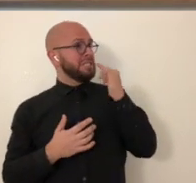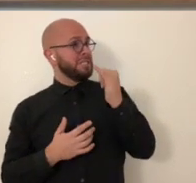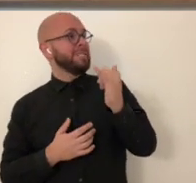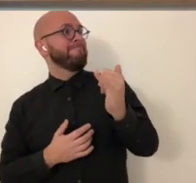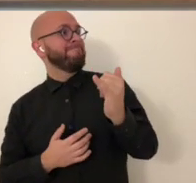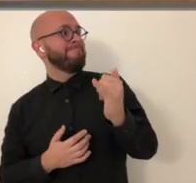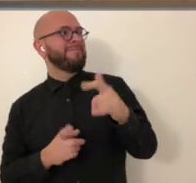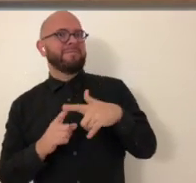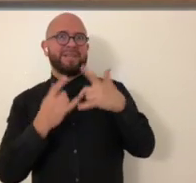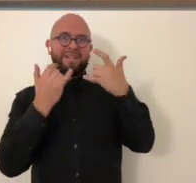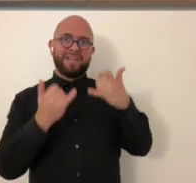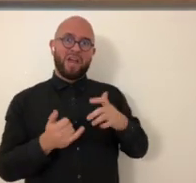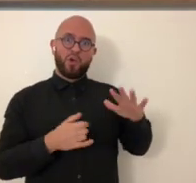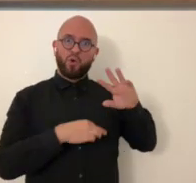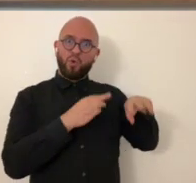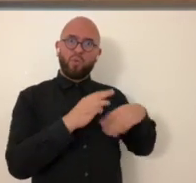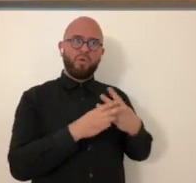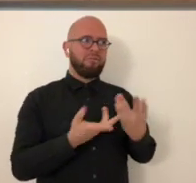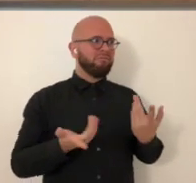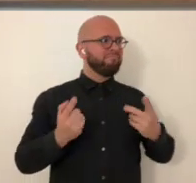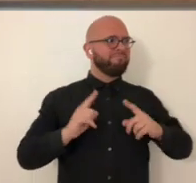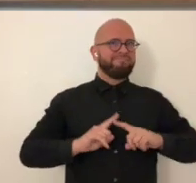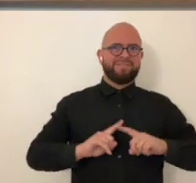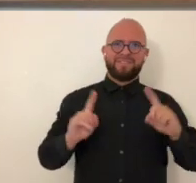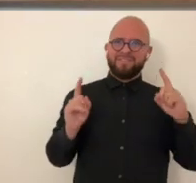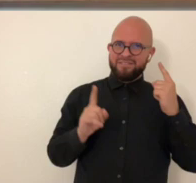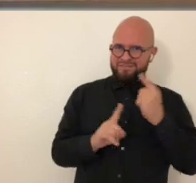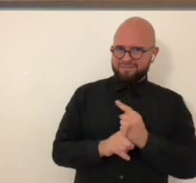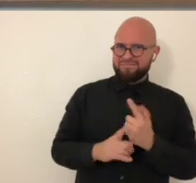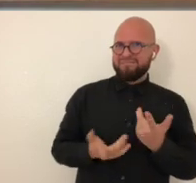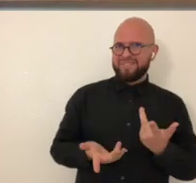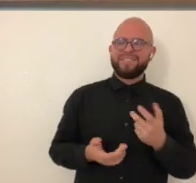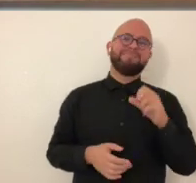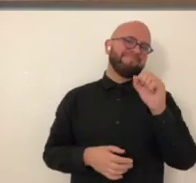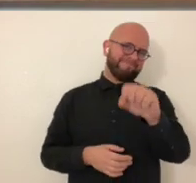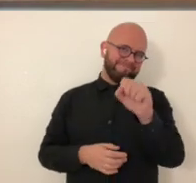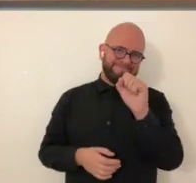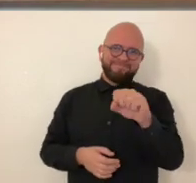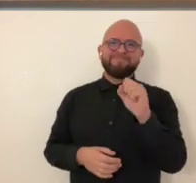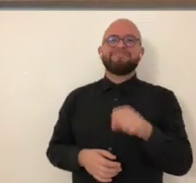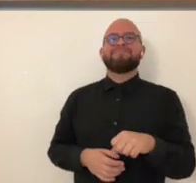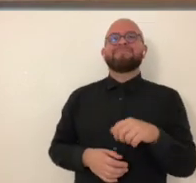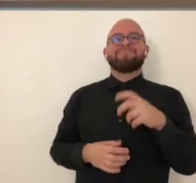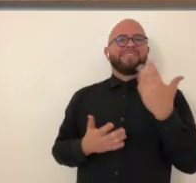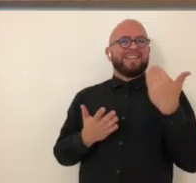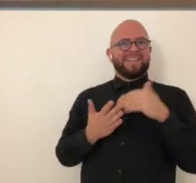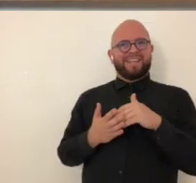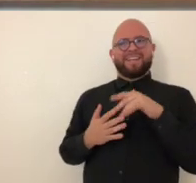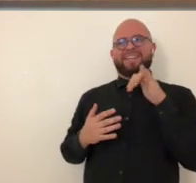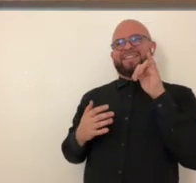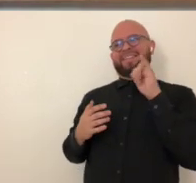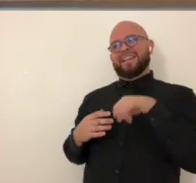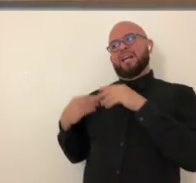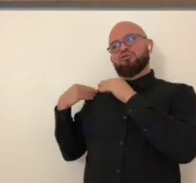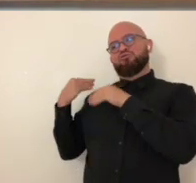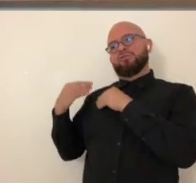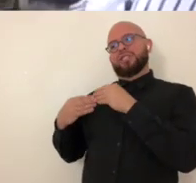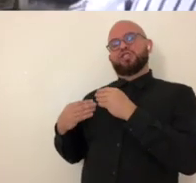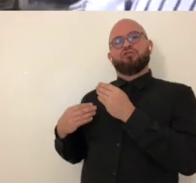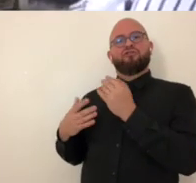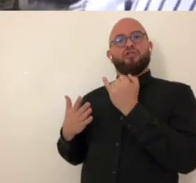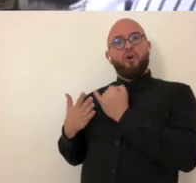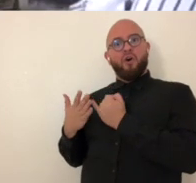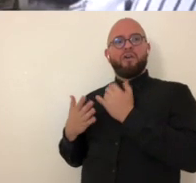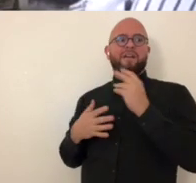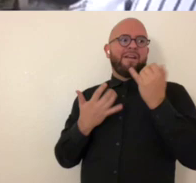thoughts about what the longevity of their pieces are going to be but this is a whole different realm of how that's going to work and